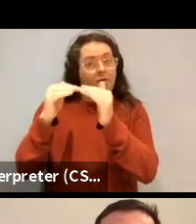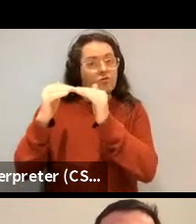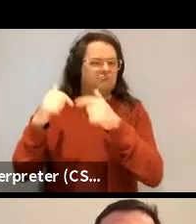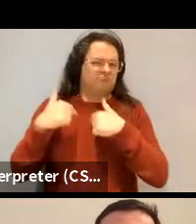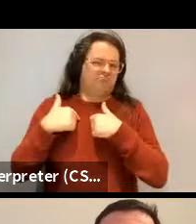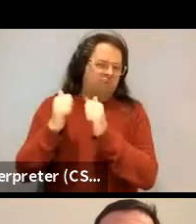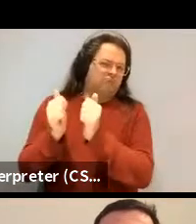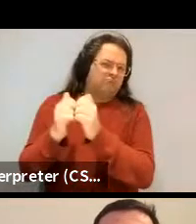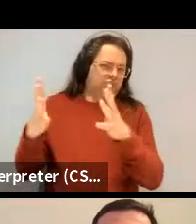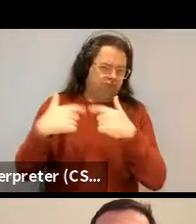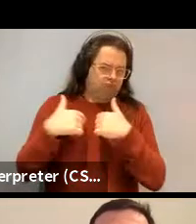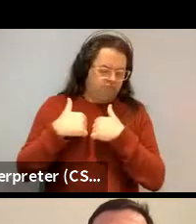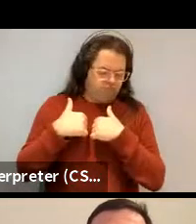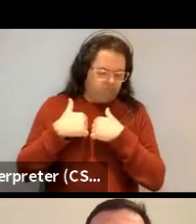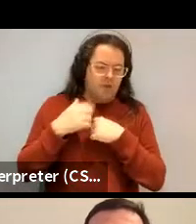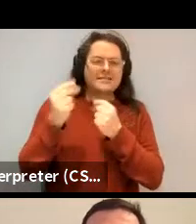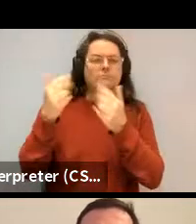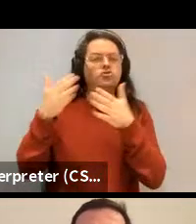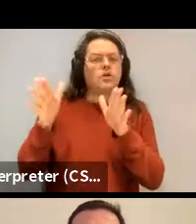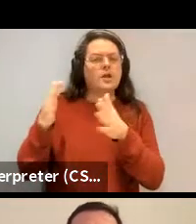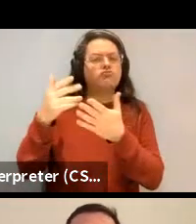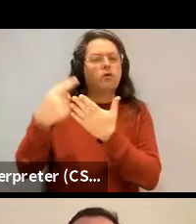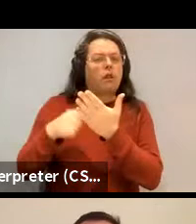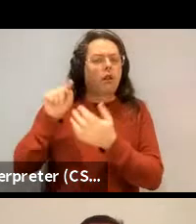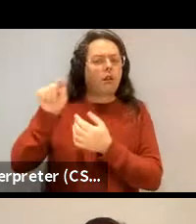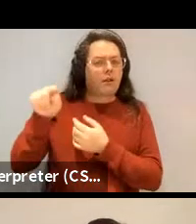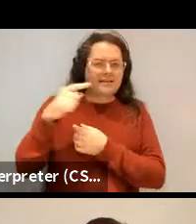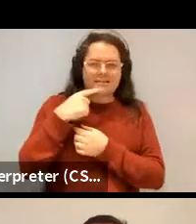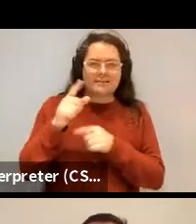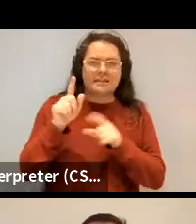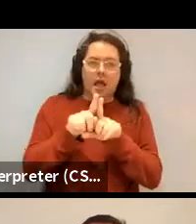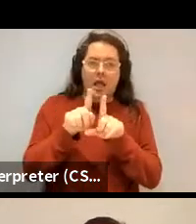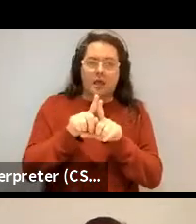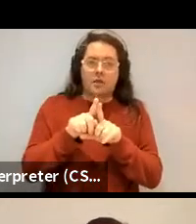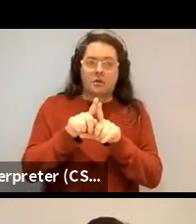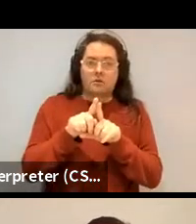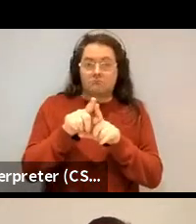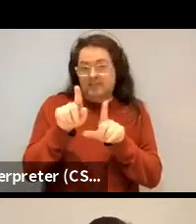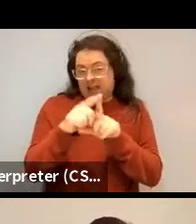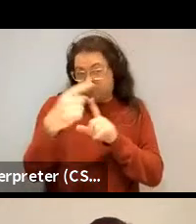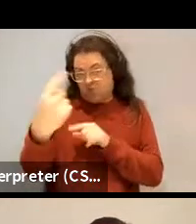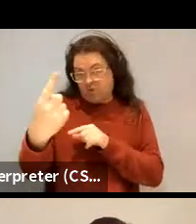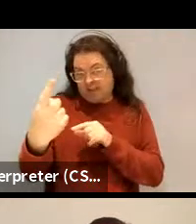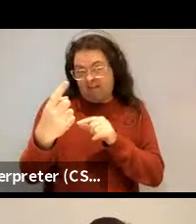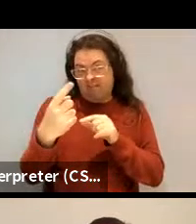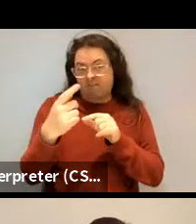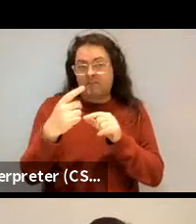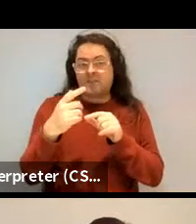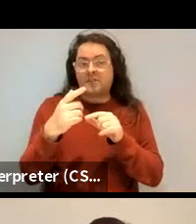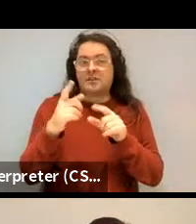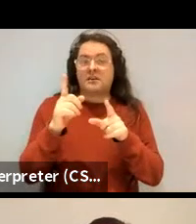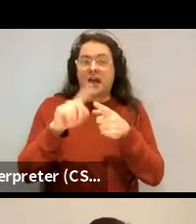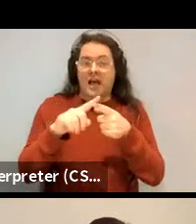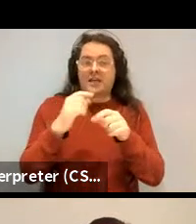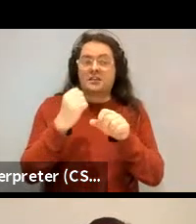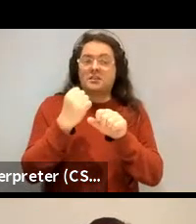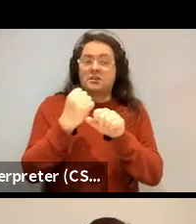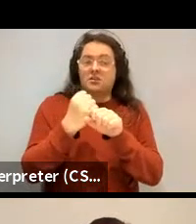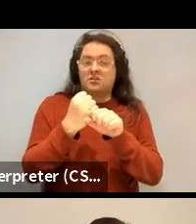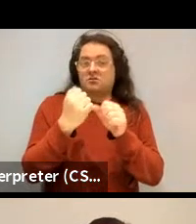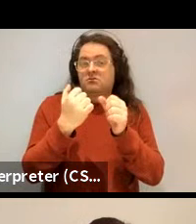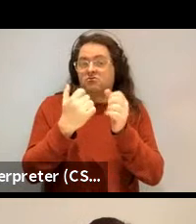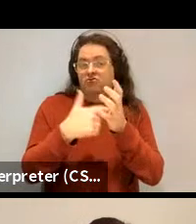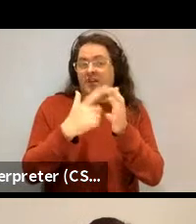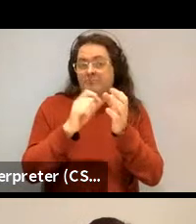But there are generalizations like you, you know, like you have argued and Greenbergian generalizations and they have to do